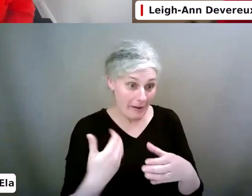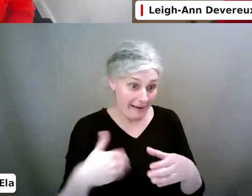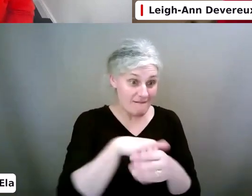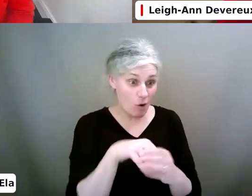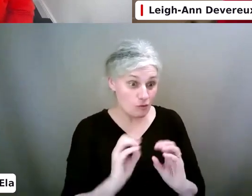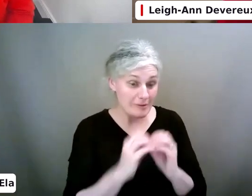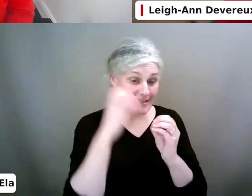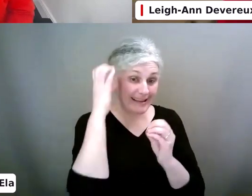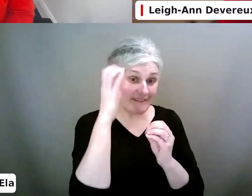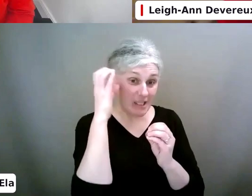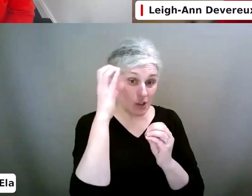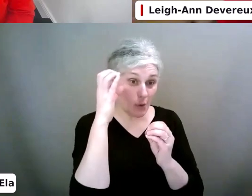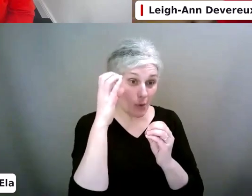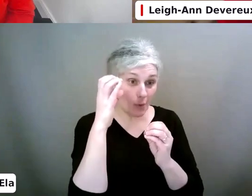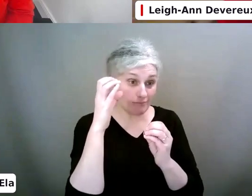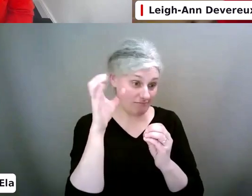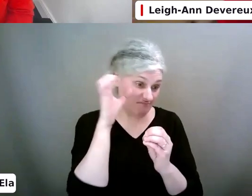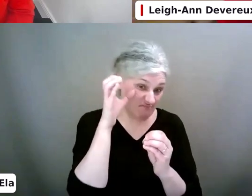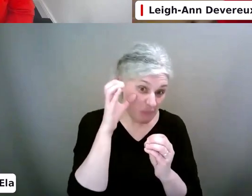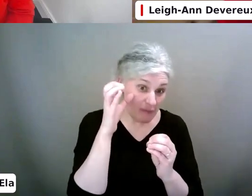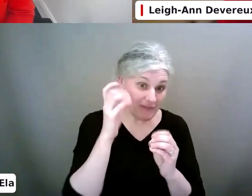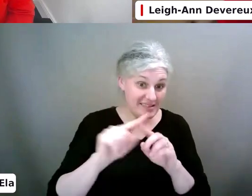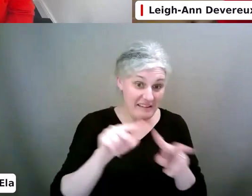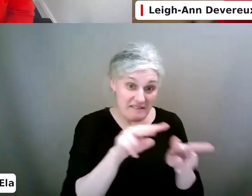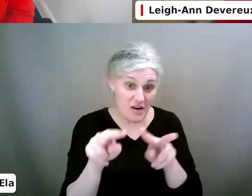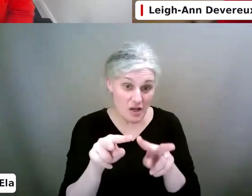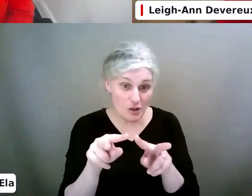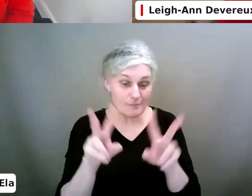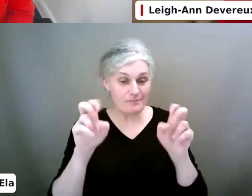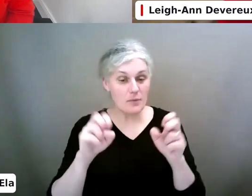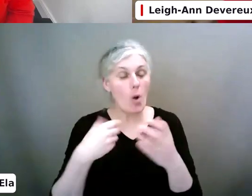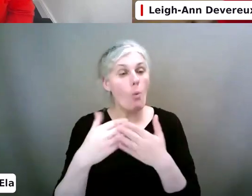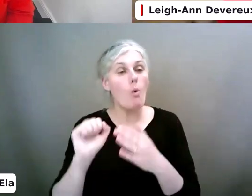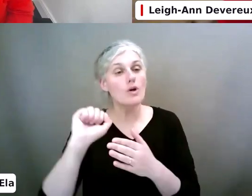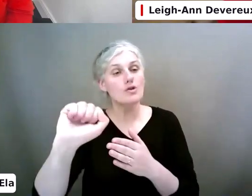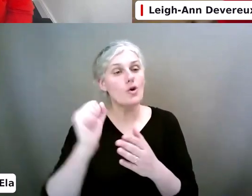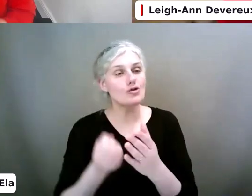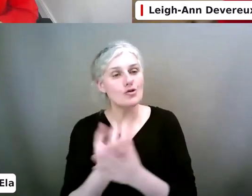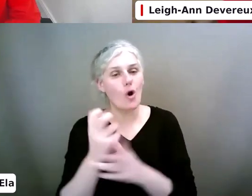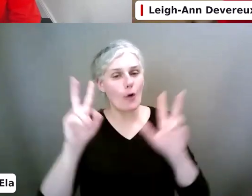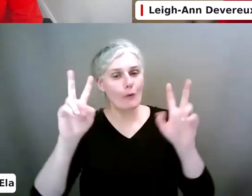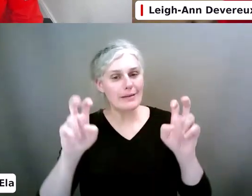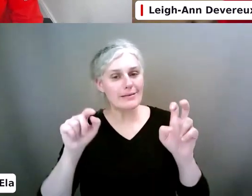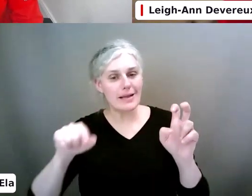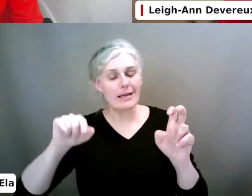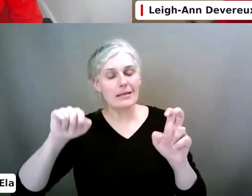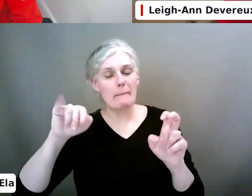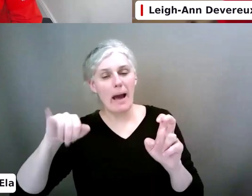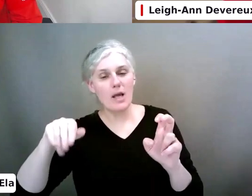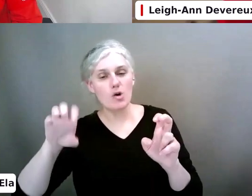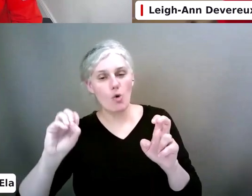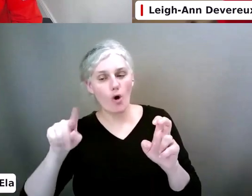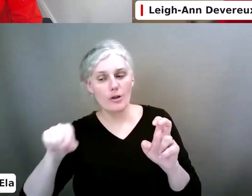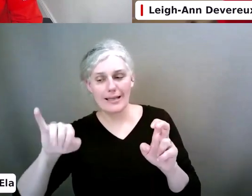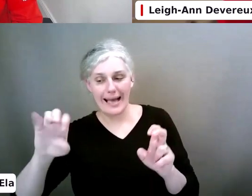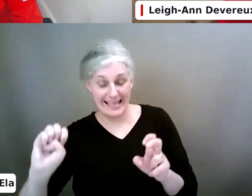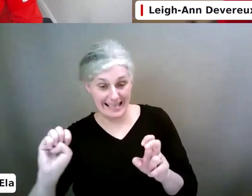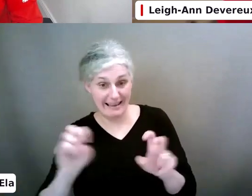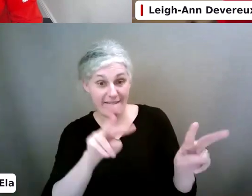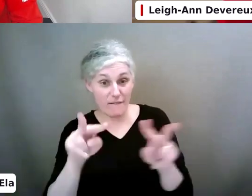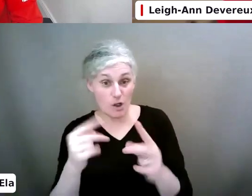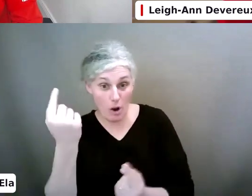again. You know, so that's what's your story. Dot your micro dot IE. So video competitions,